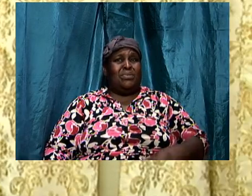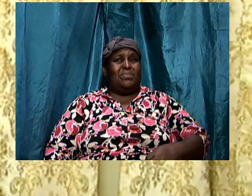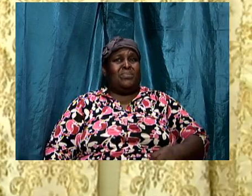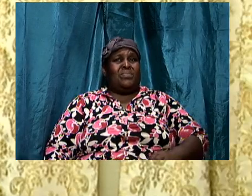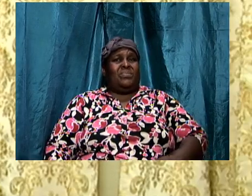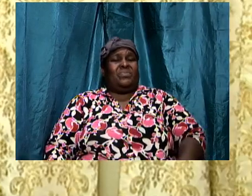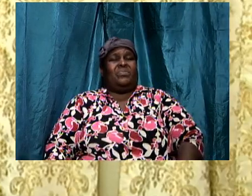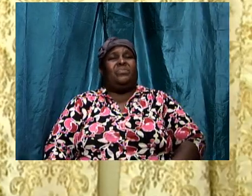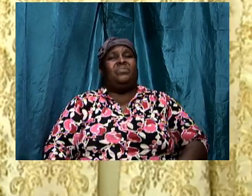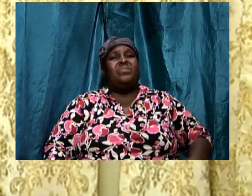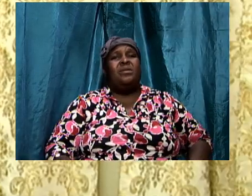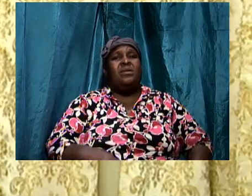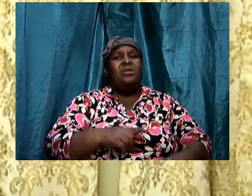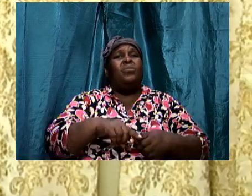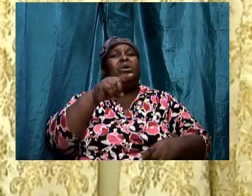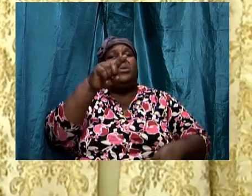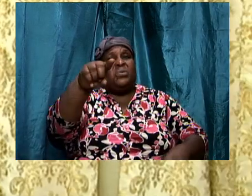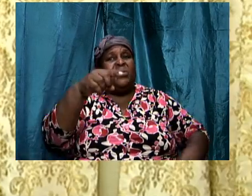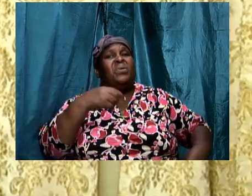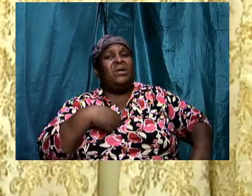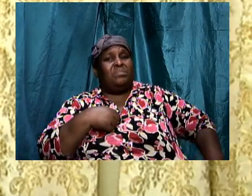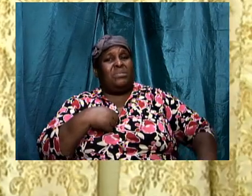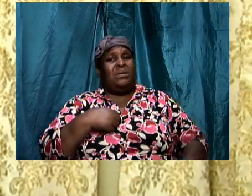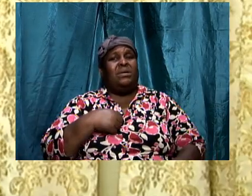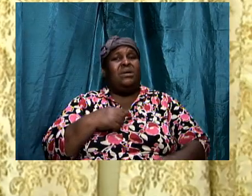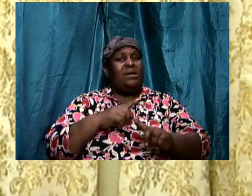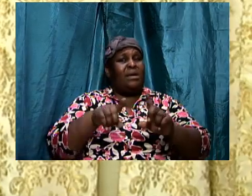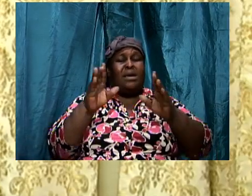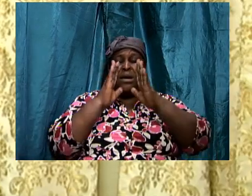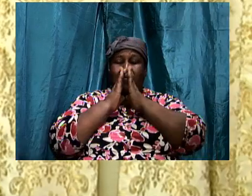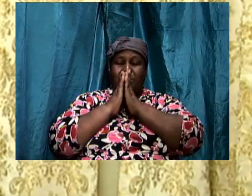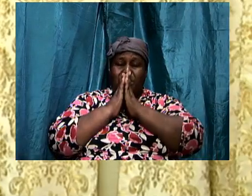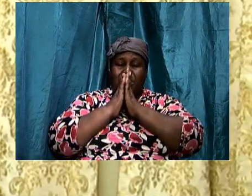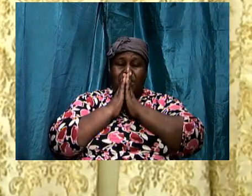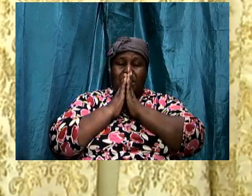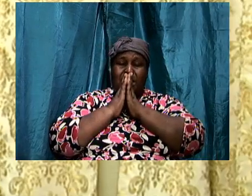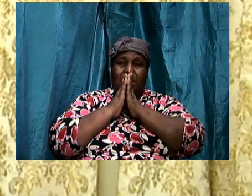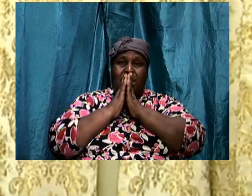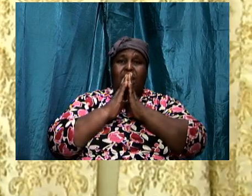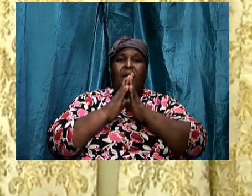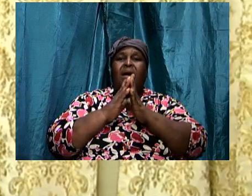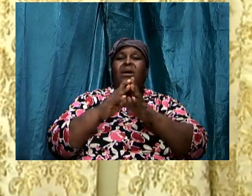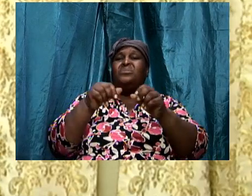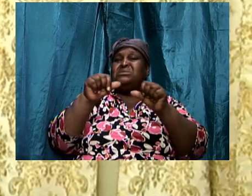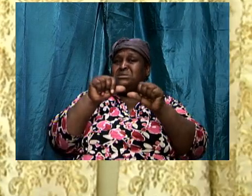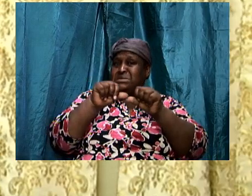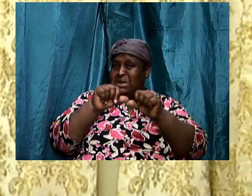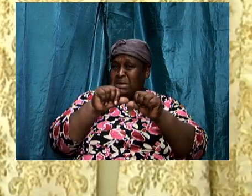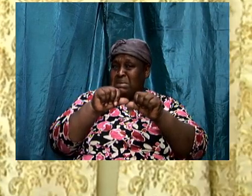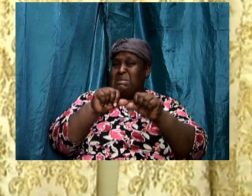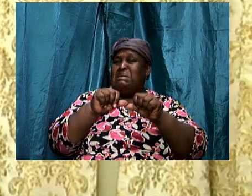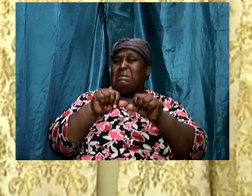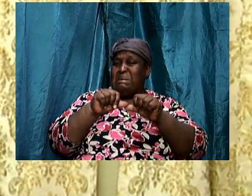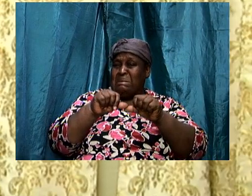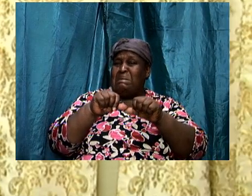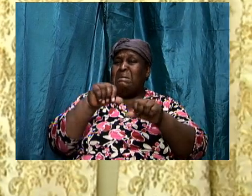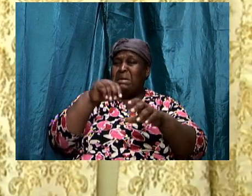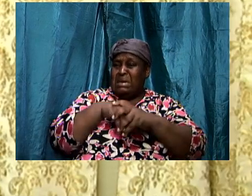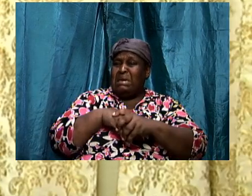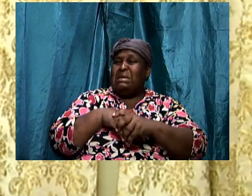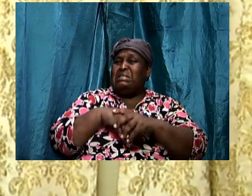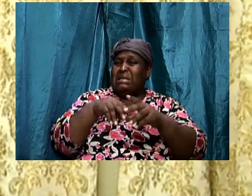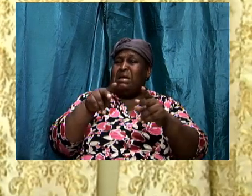when you and i cannot pray and we remain in that condition for long